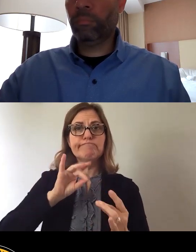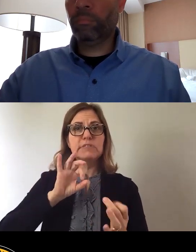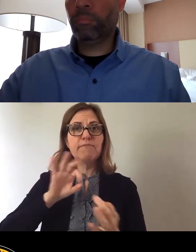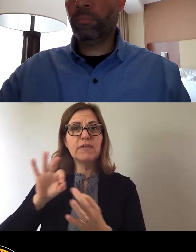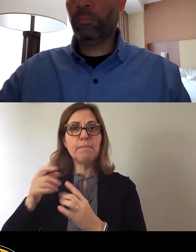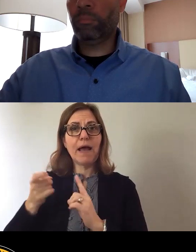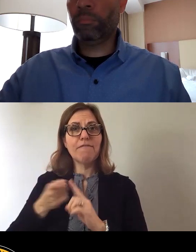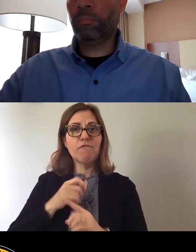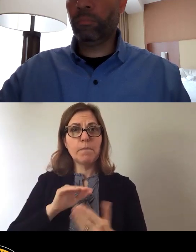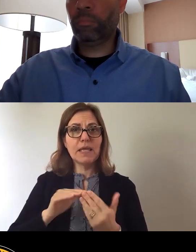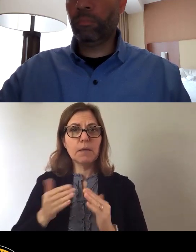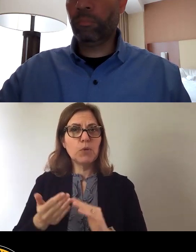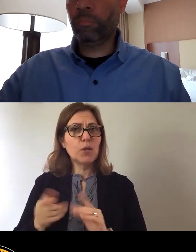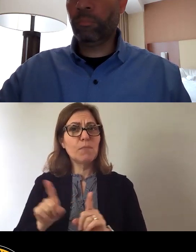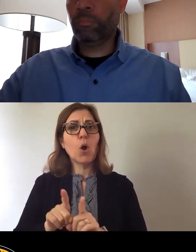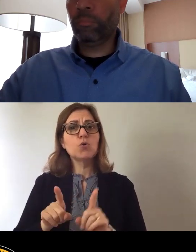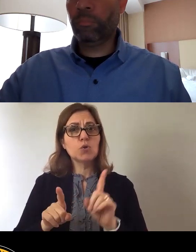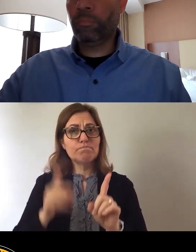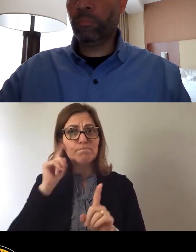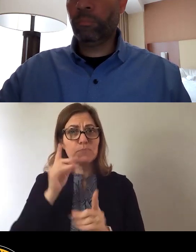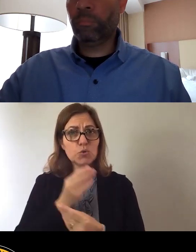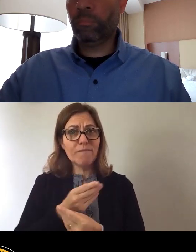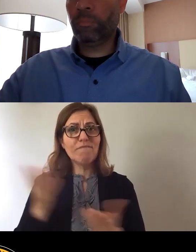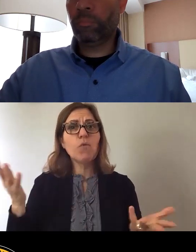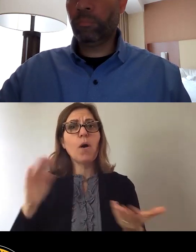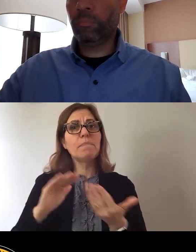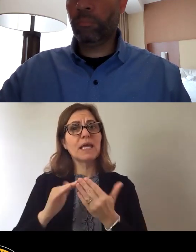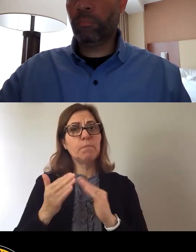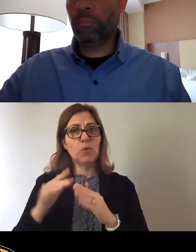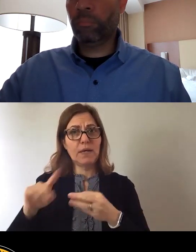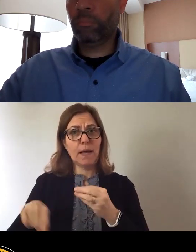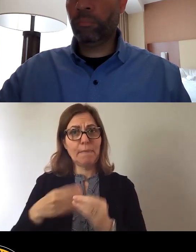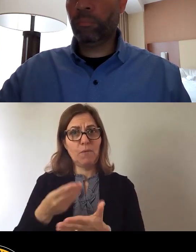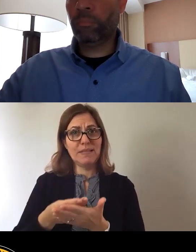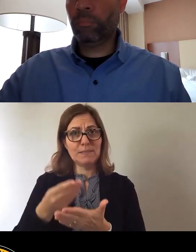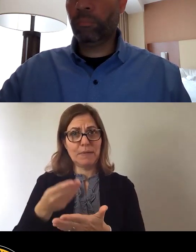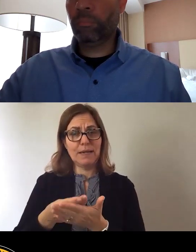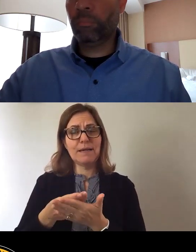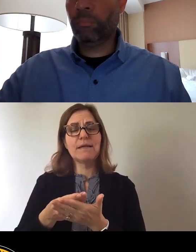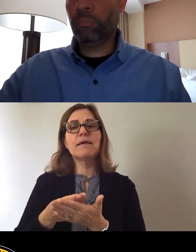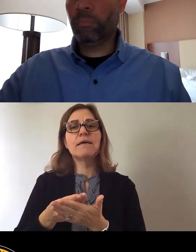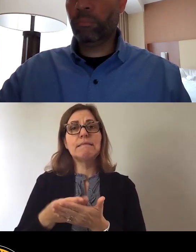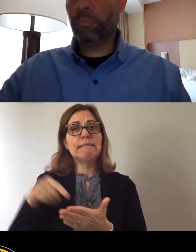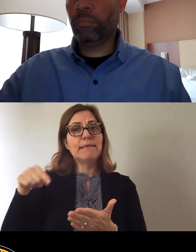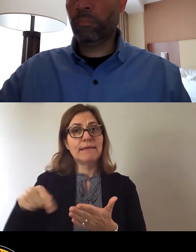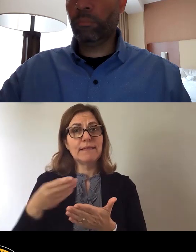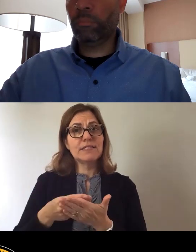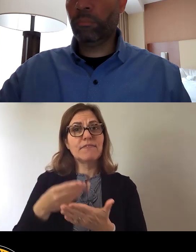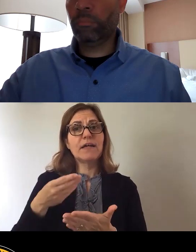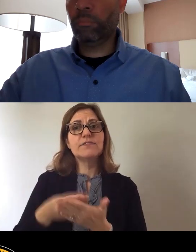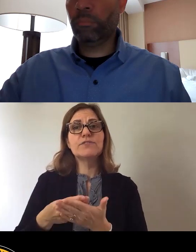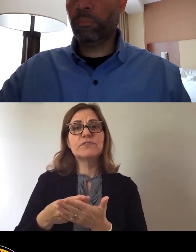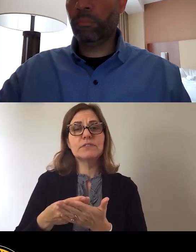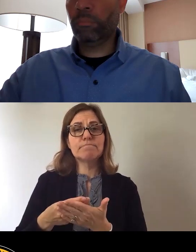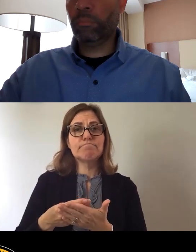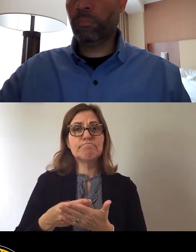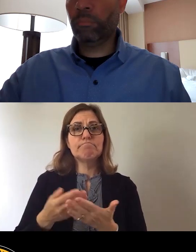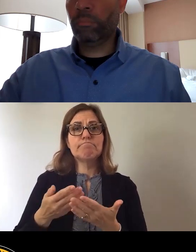to inform the community that these funds exist. These funds are allocated